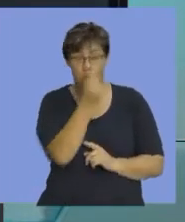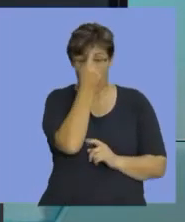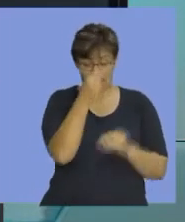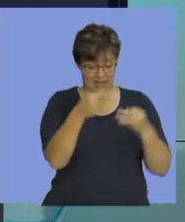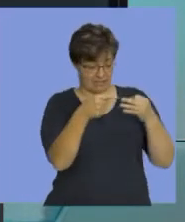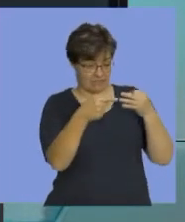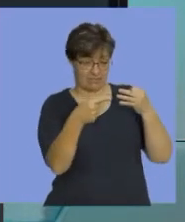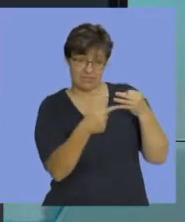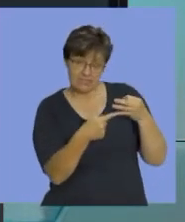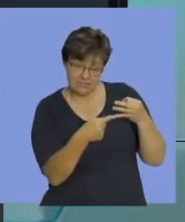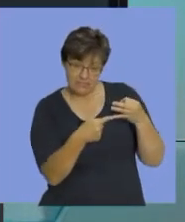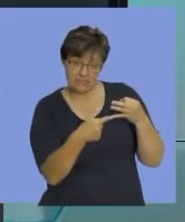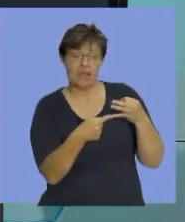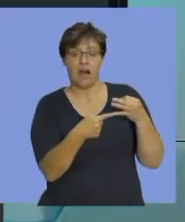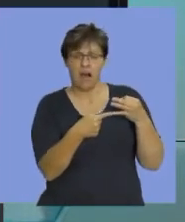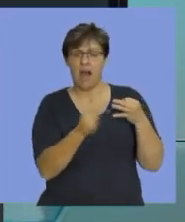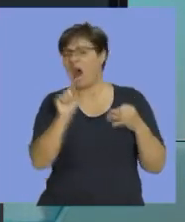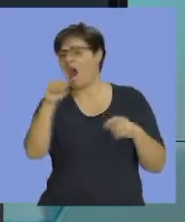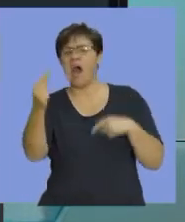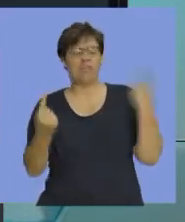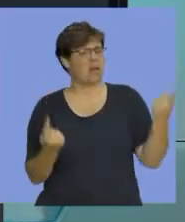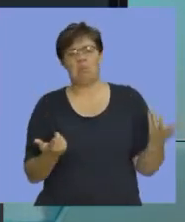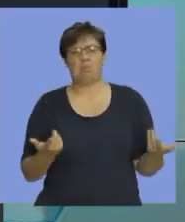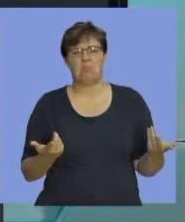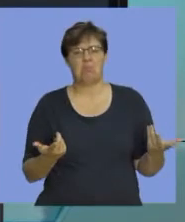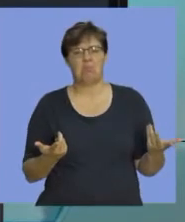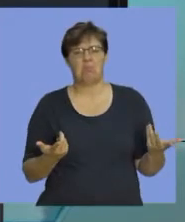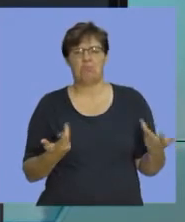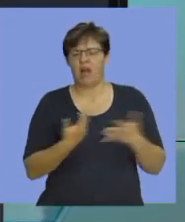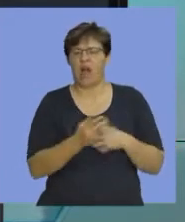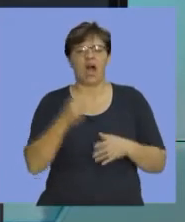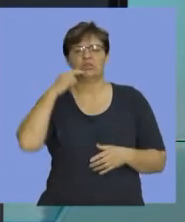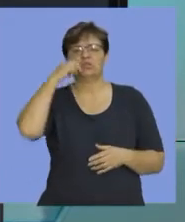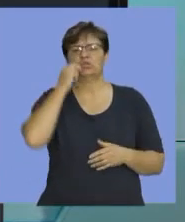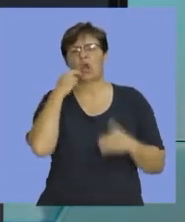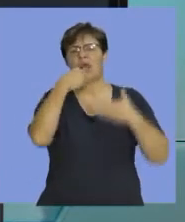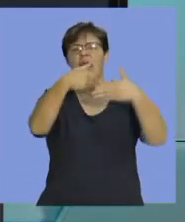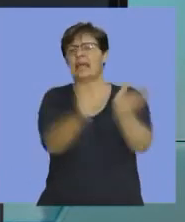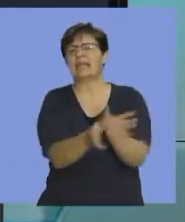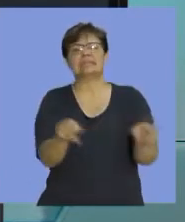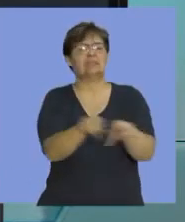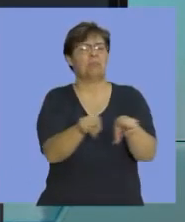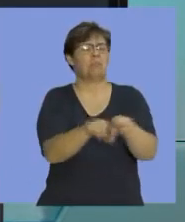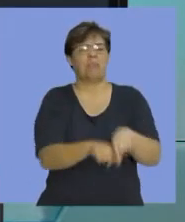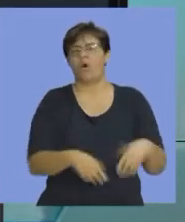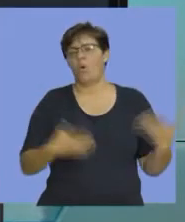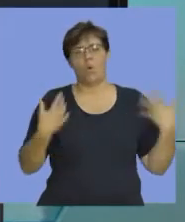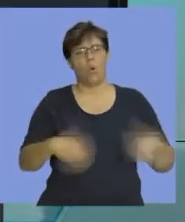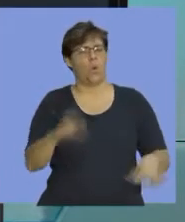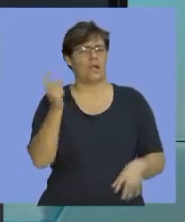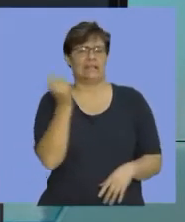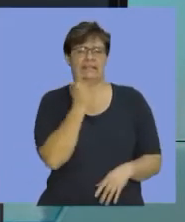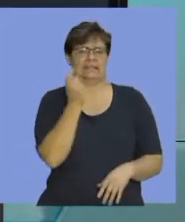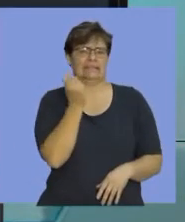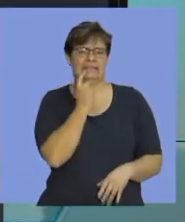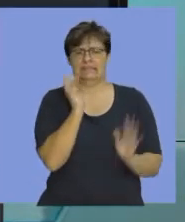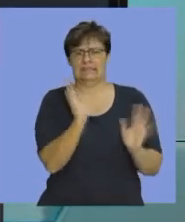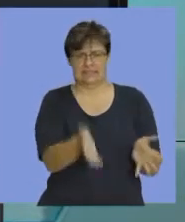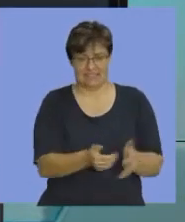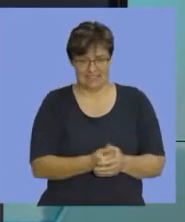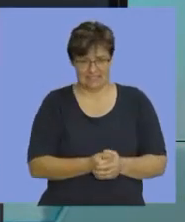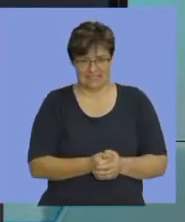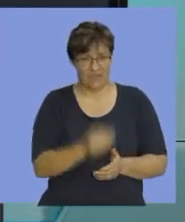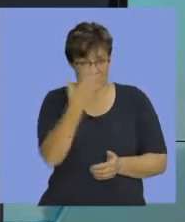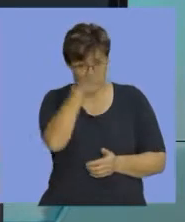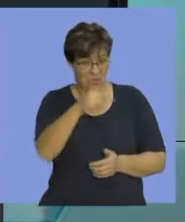these three accounts, then the rest of it becomes chocolate cake. As easy as chocolate cake. Right? So, you know